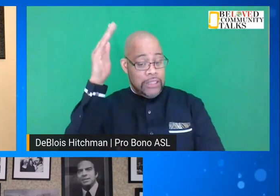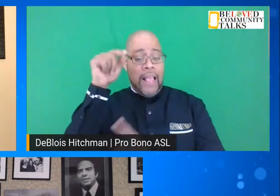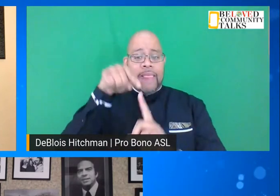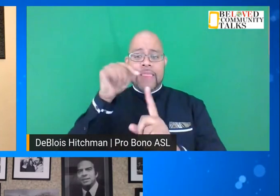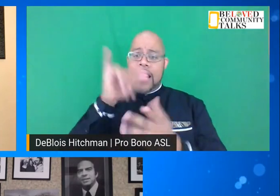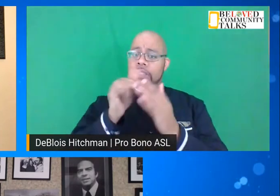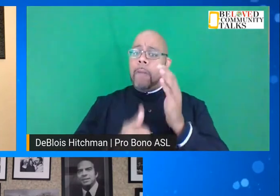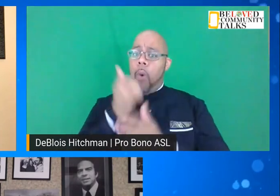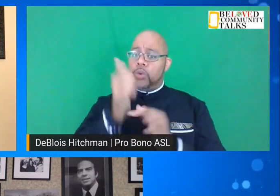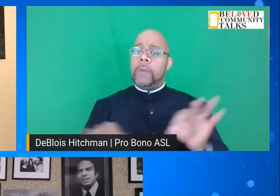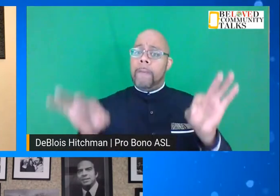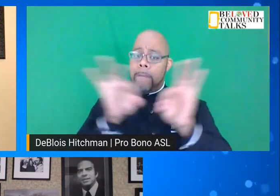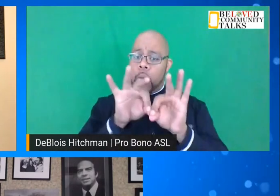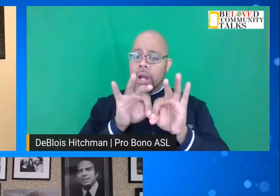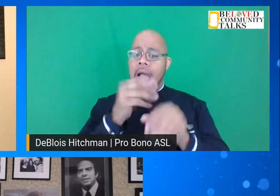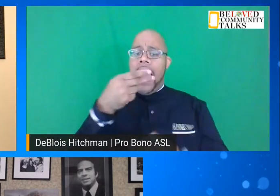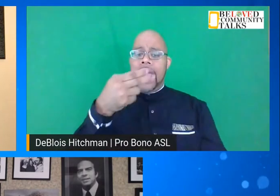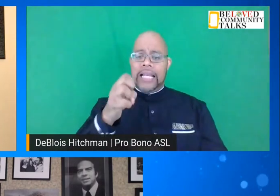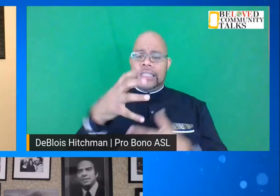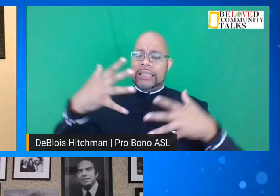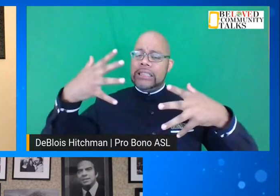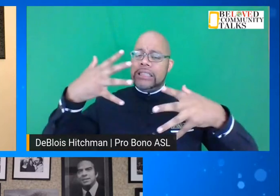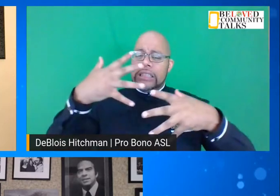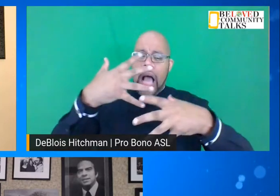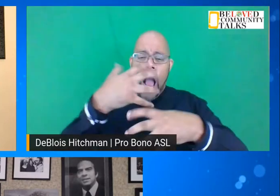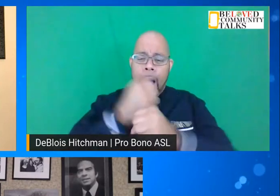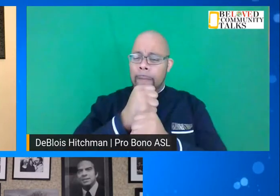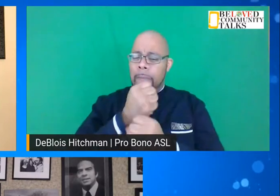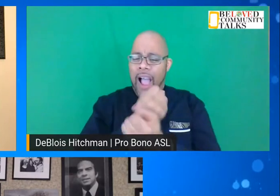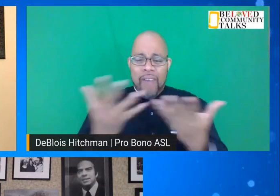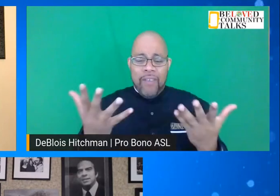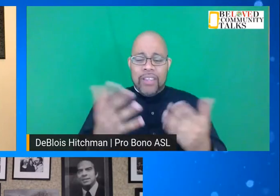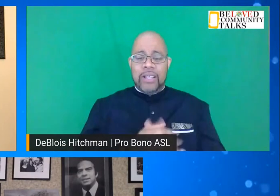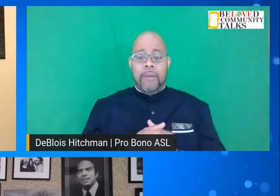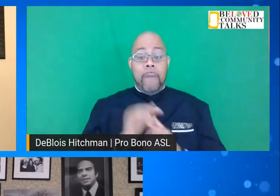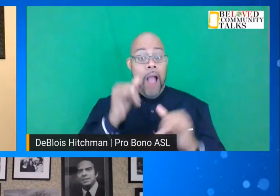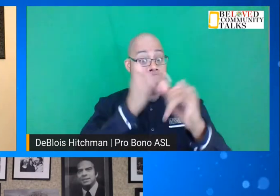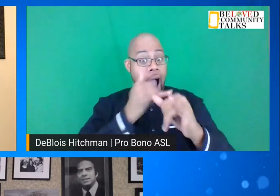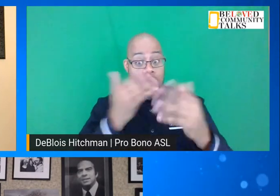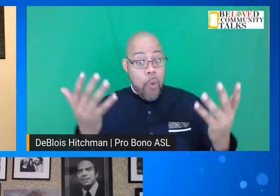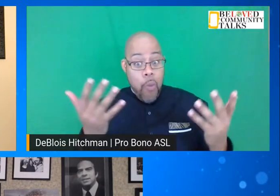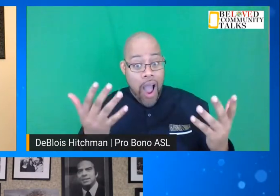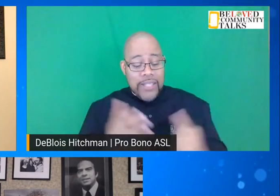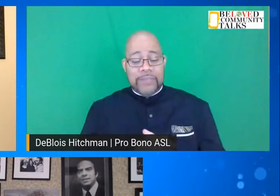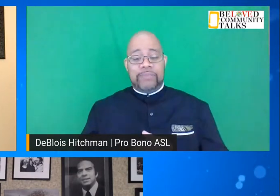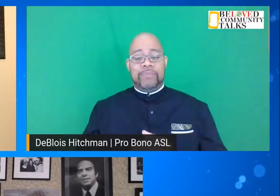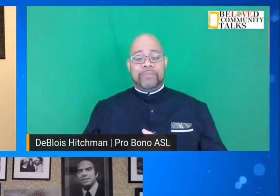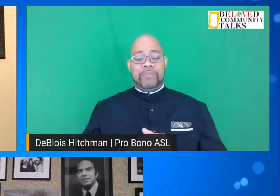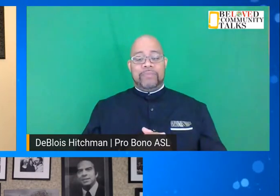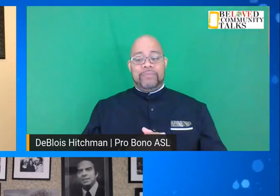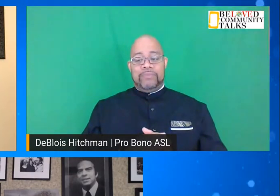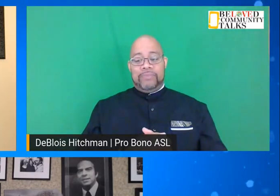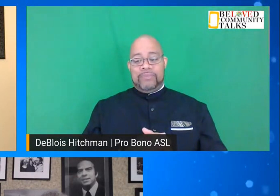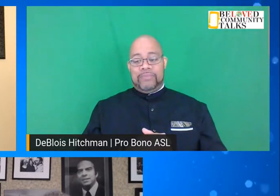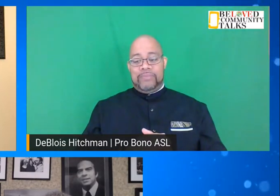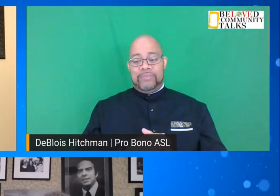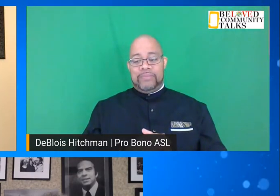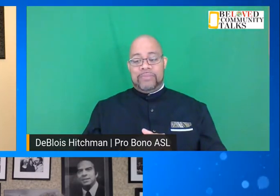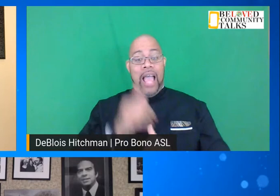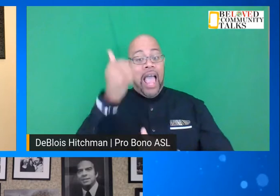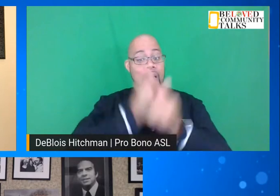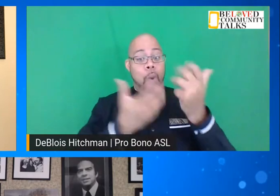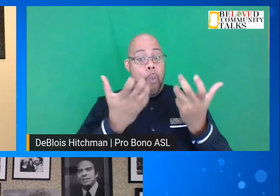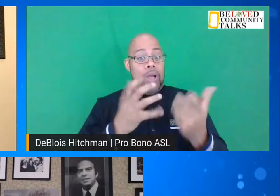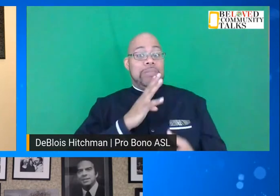most important, and he summarized it all. The irony of it is everybody